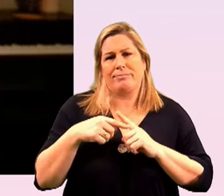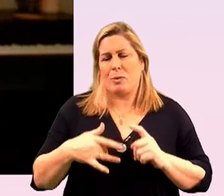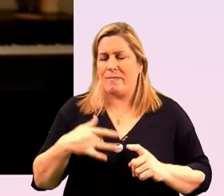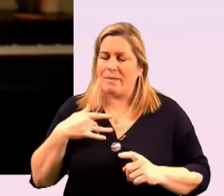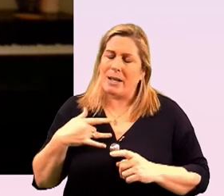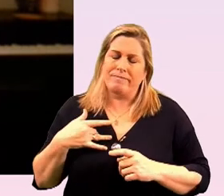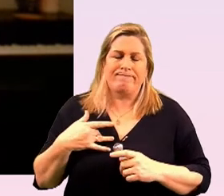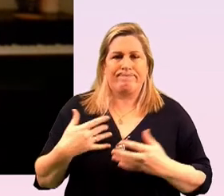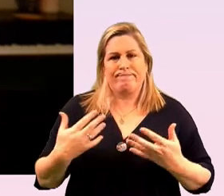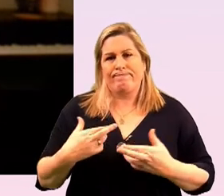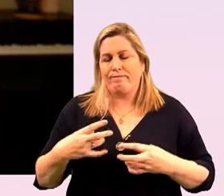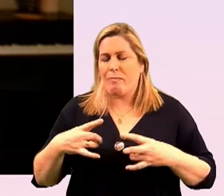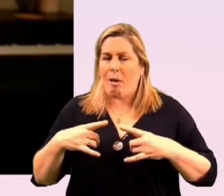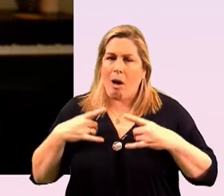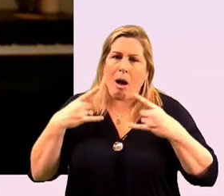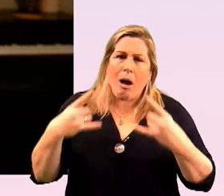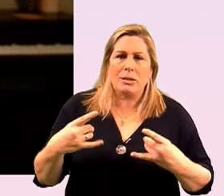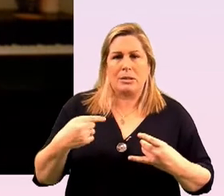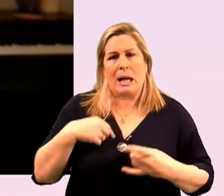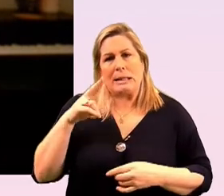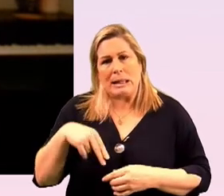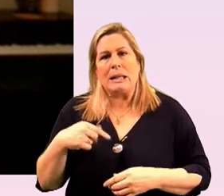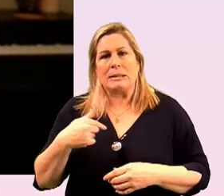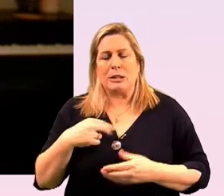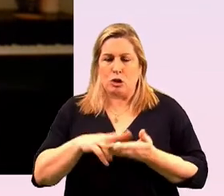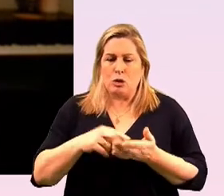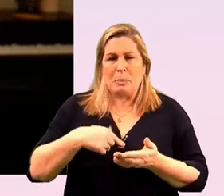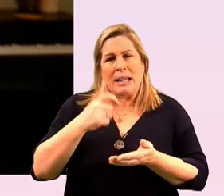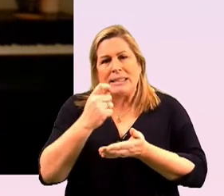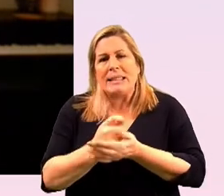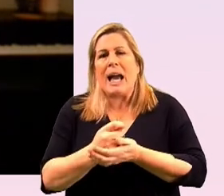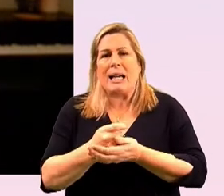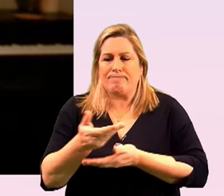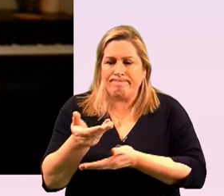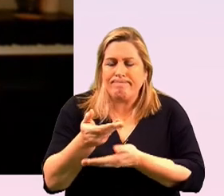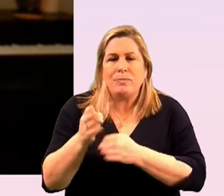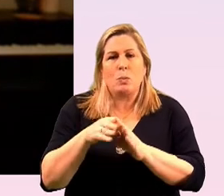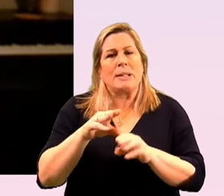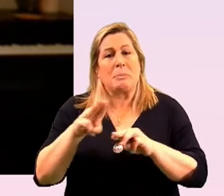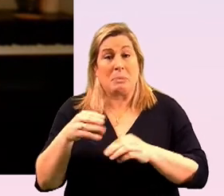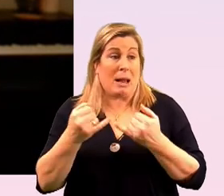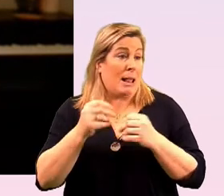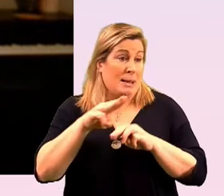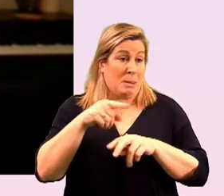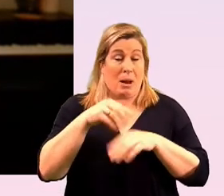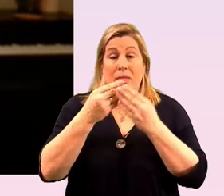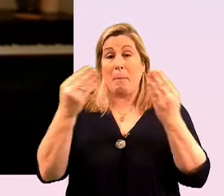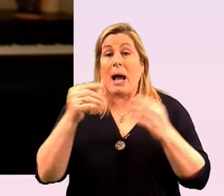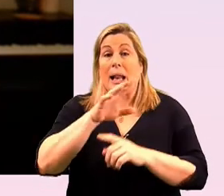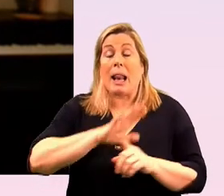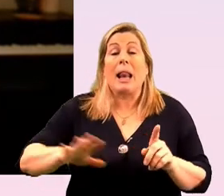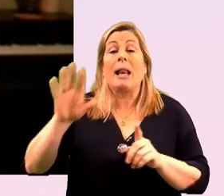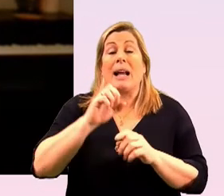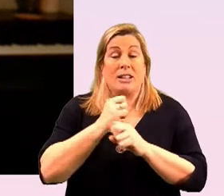feel in my role i'm very privileged i get to spend my time with people such as our panelists here and all of you